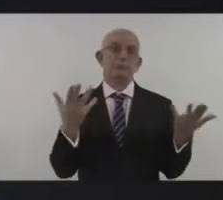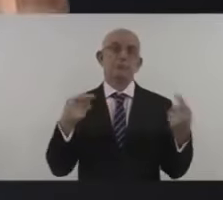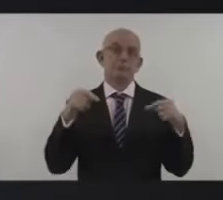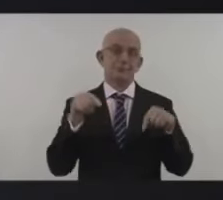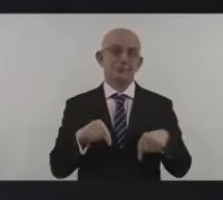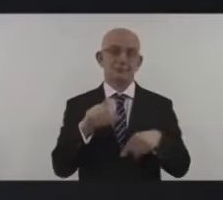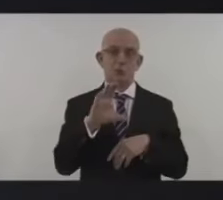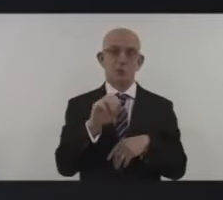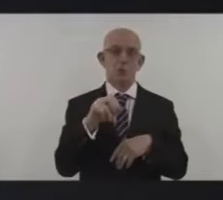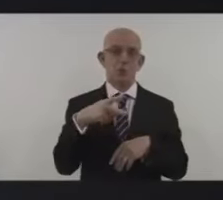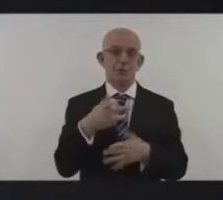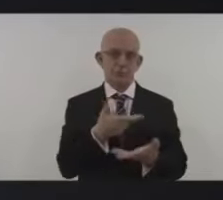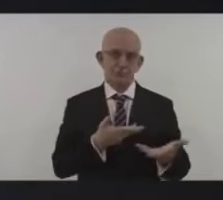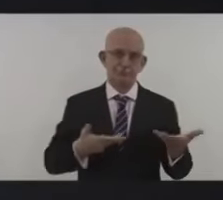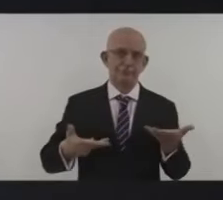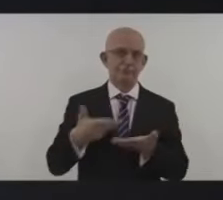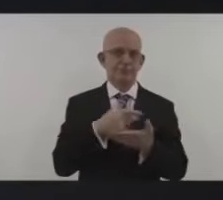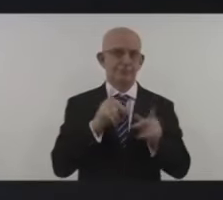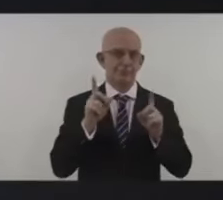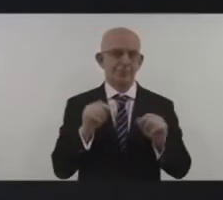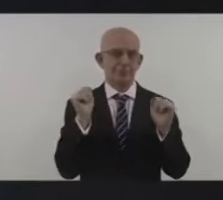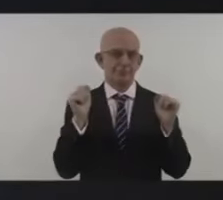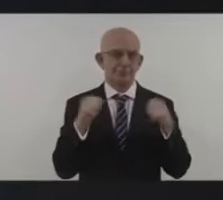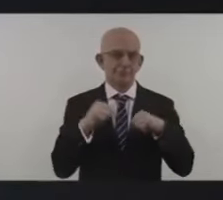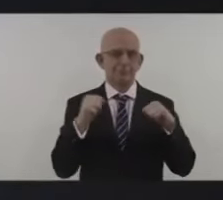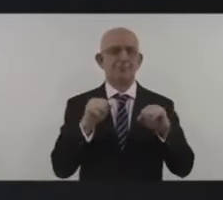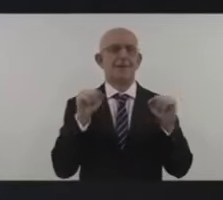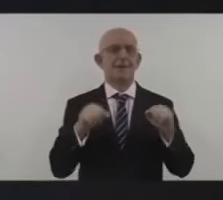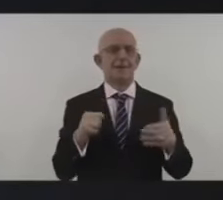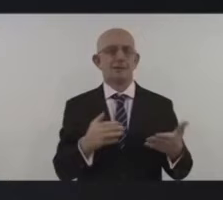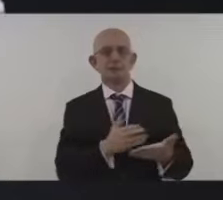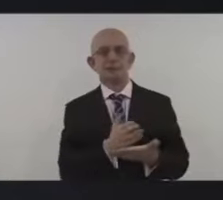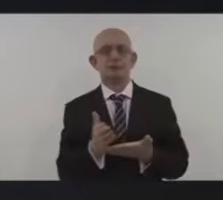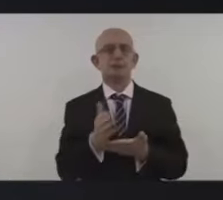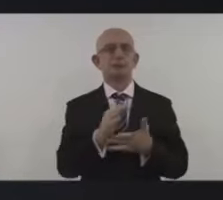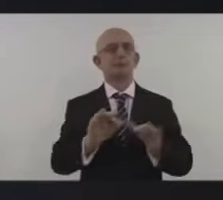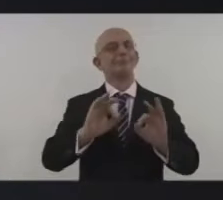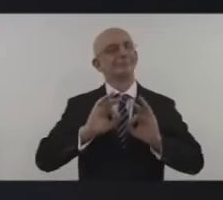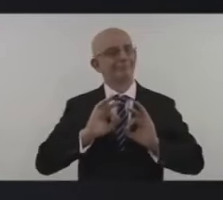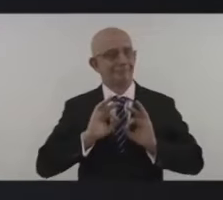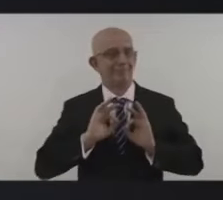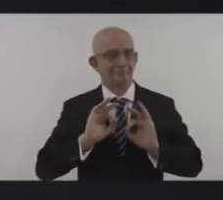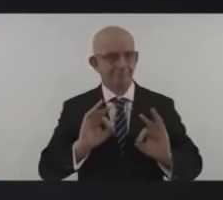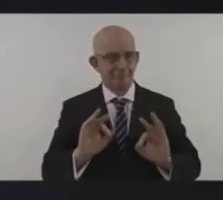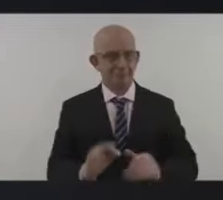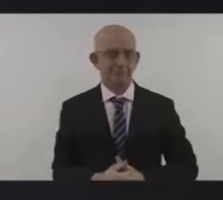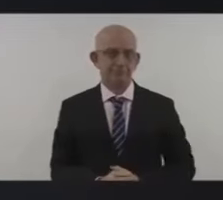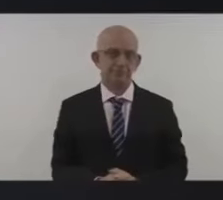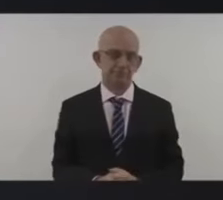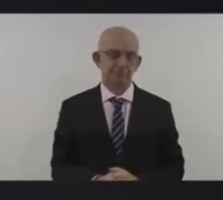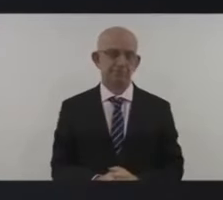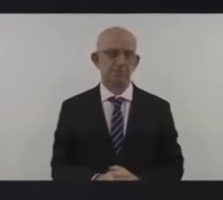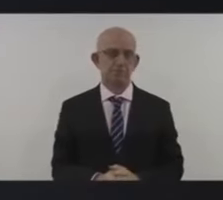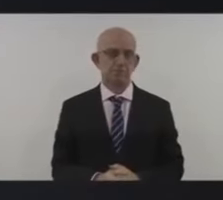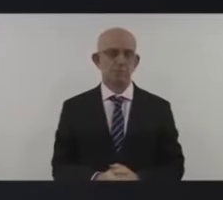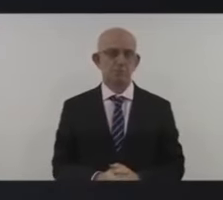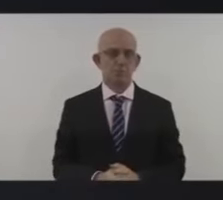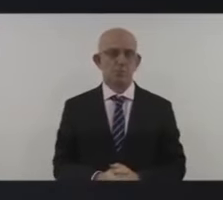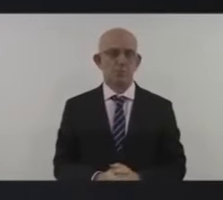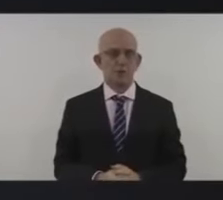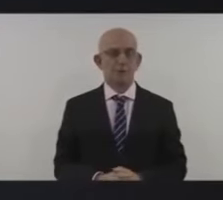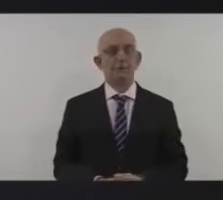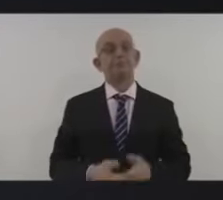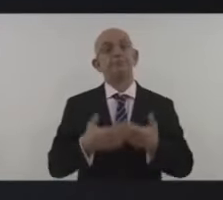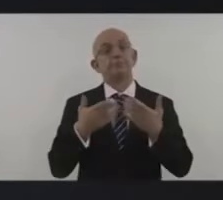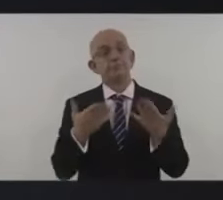we must agree a new global climate finance goal if at least